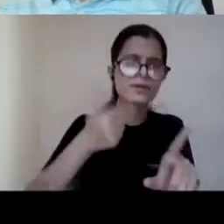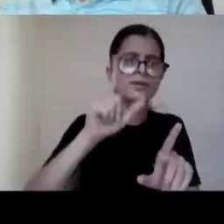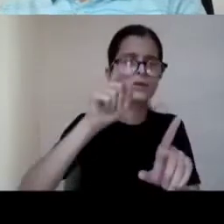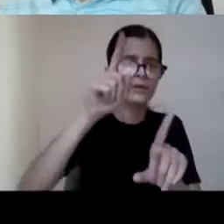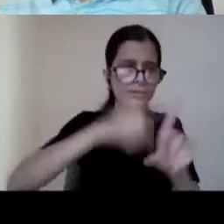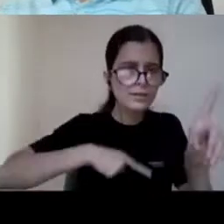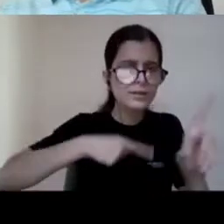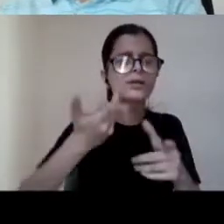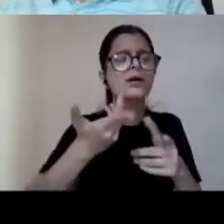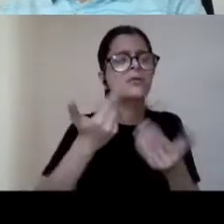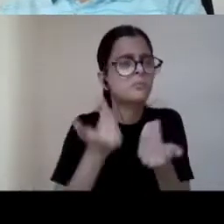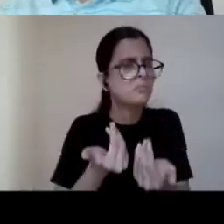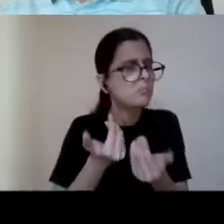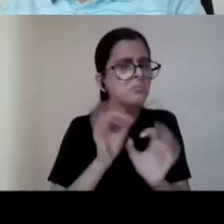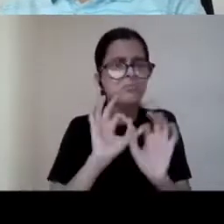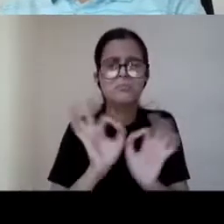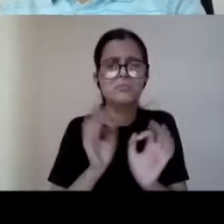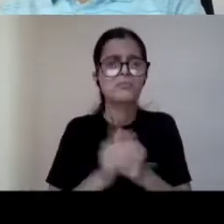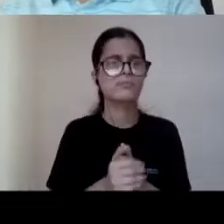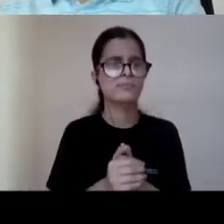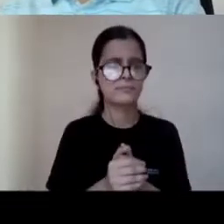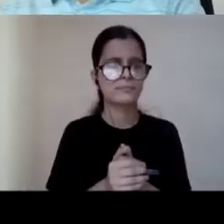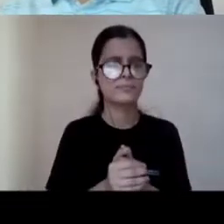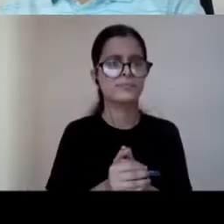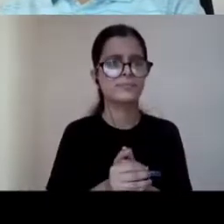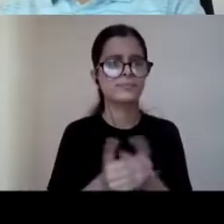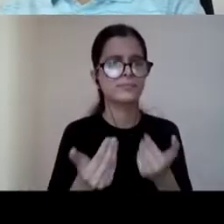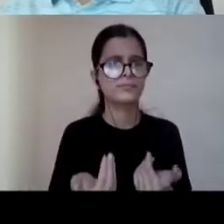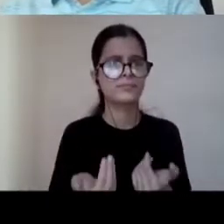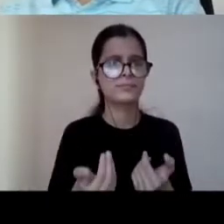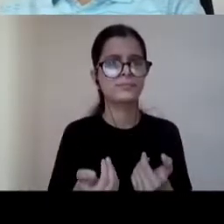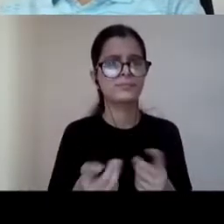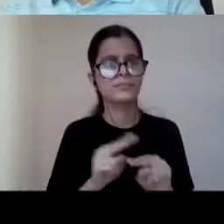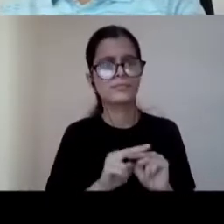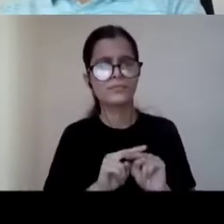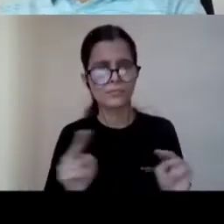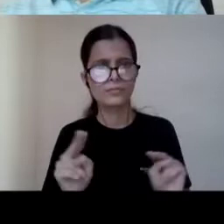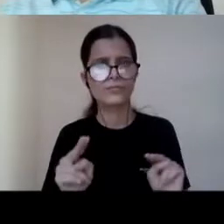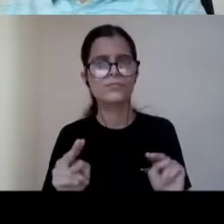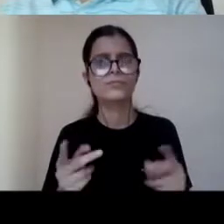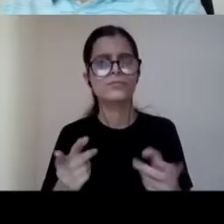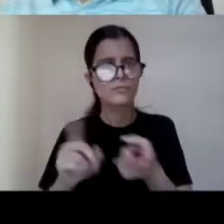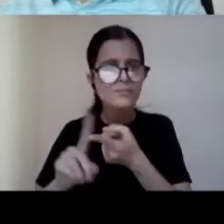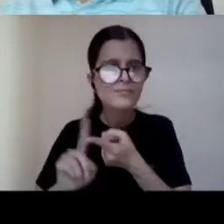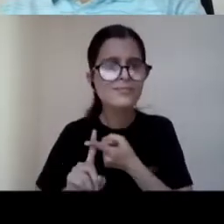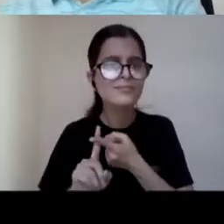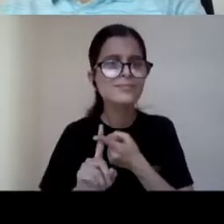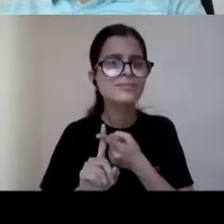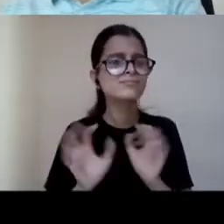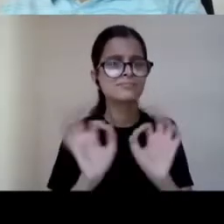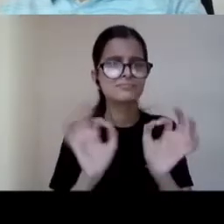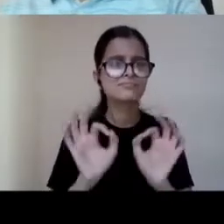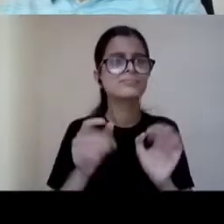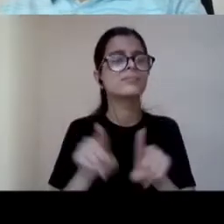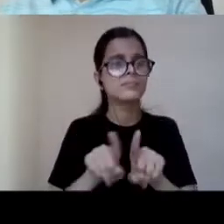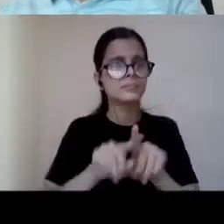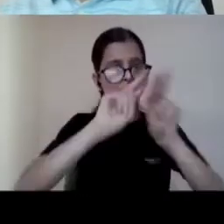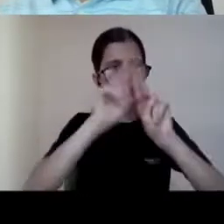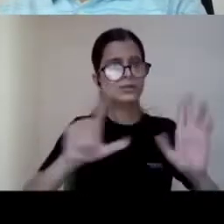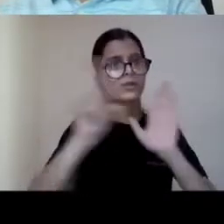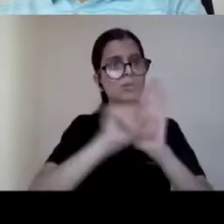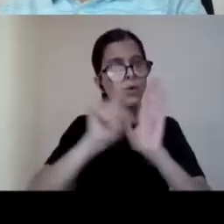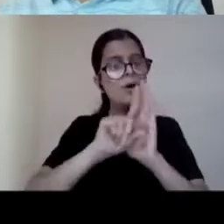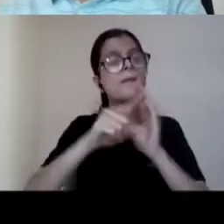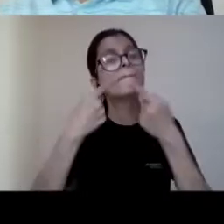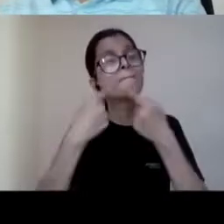uh in in not is not yet in full compliance uh international law but